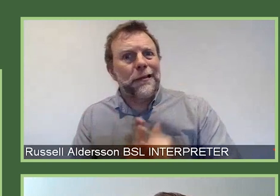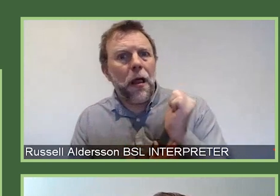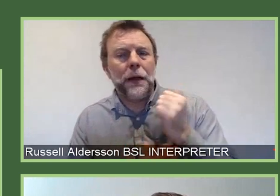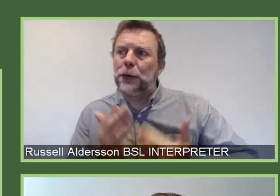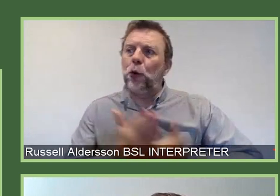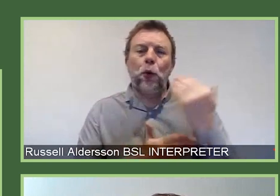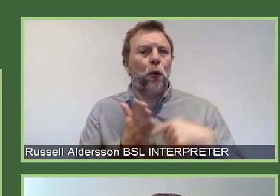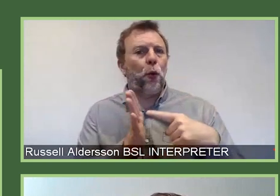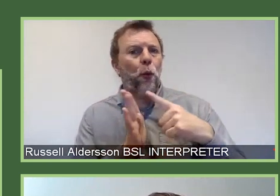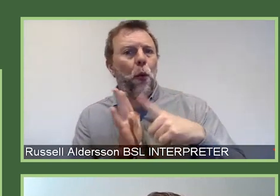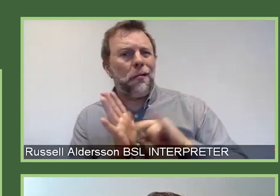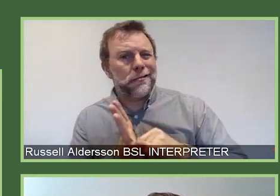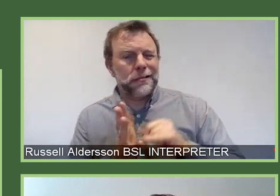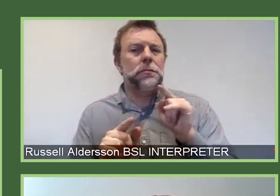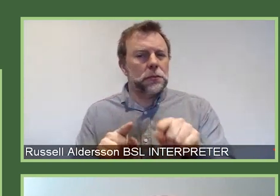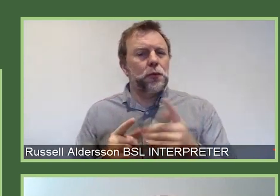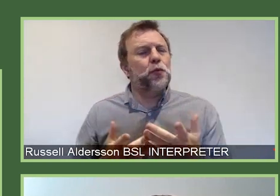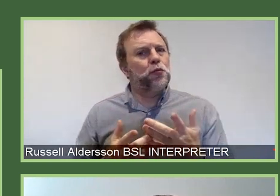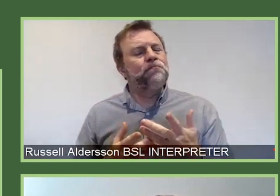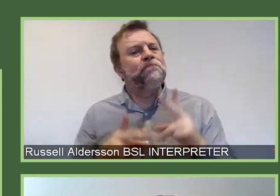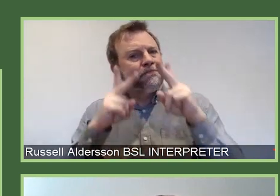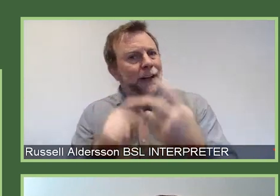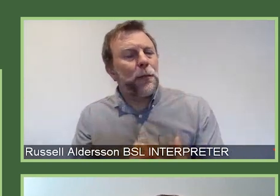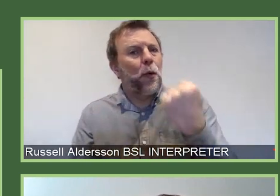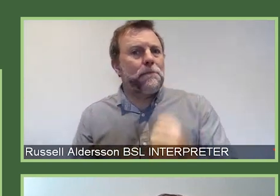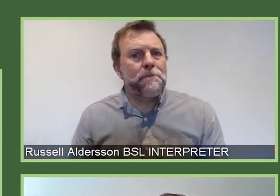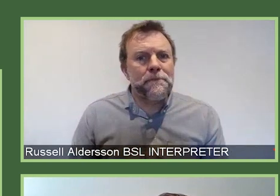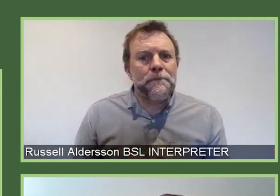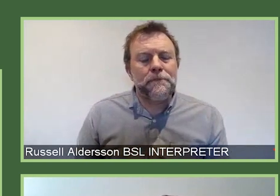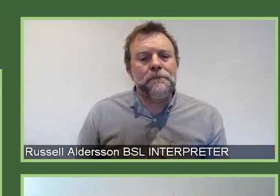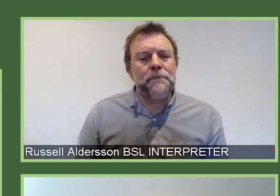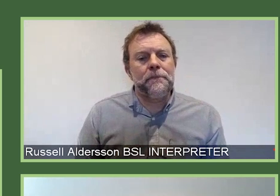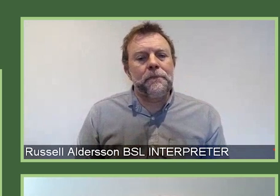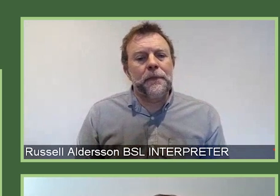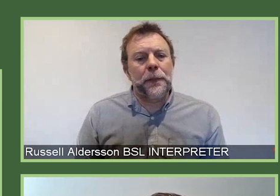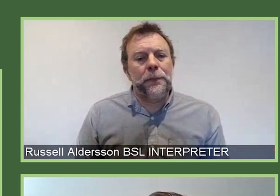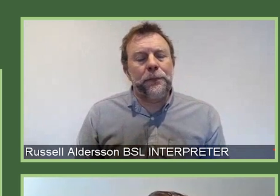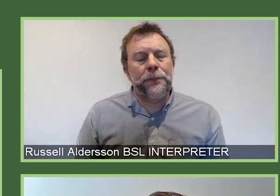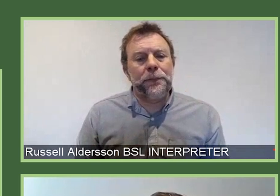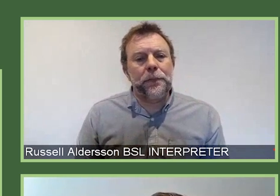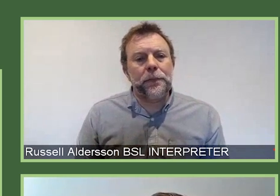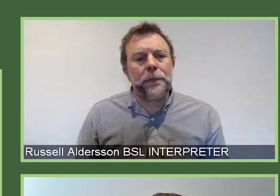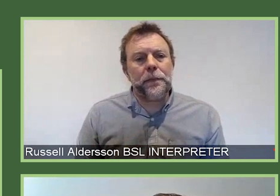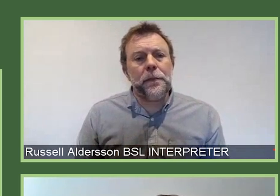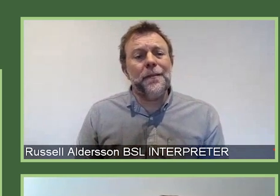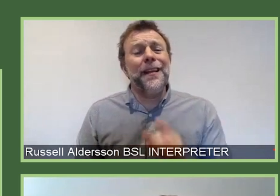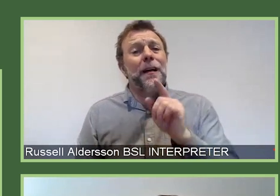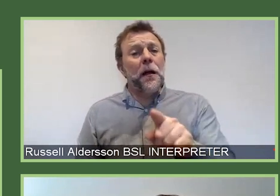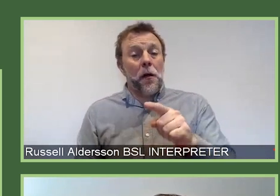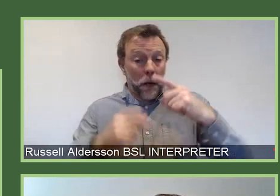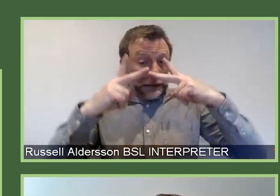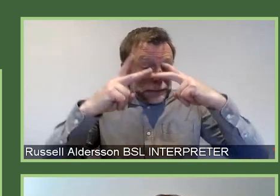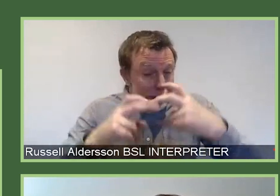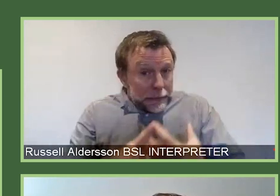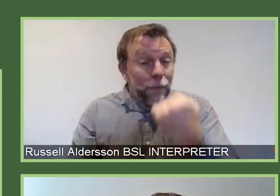avenues for researchers to explore. In many ways, discovery research could be seen as